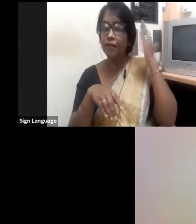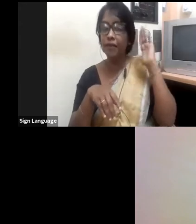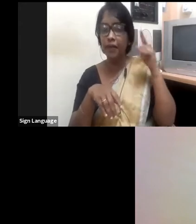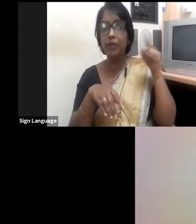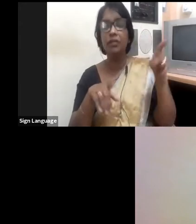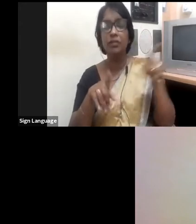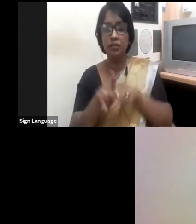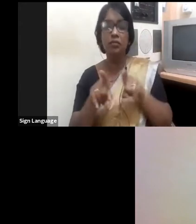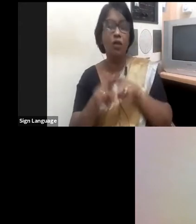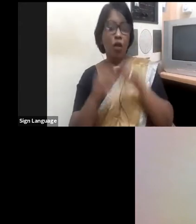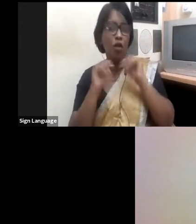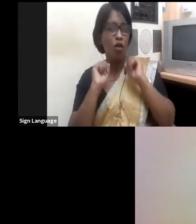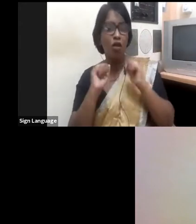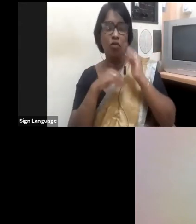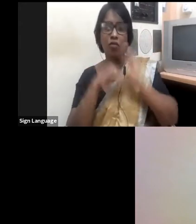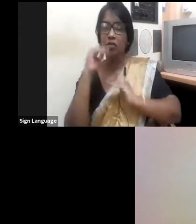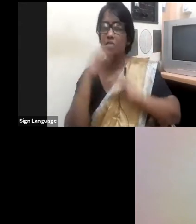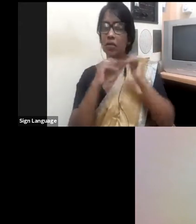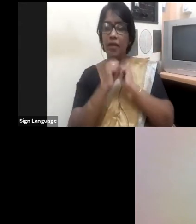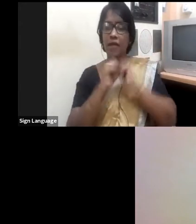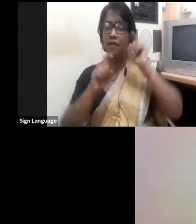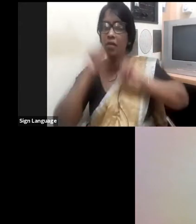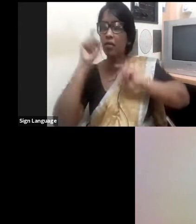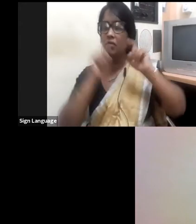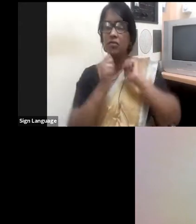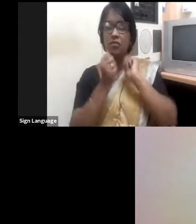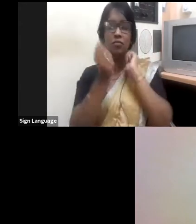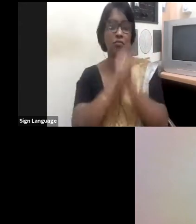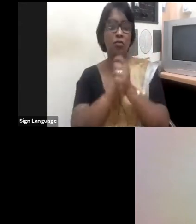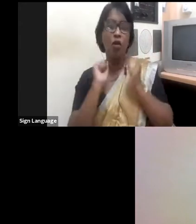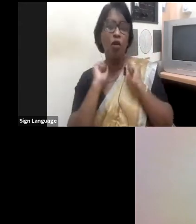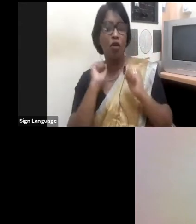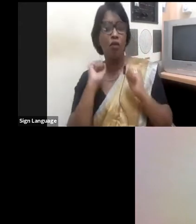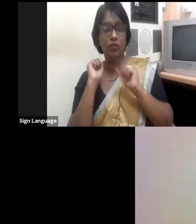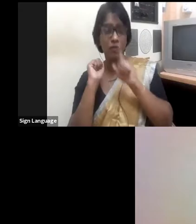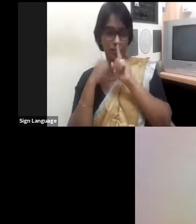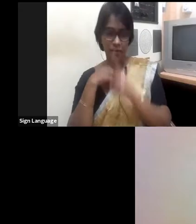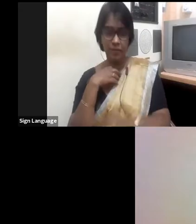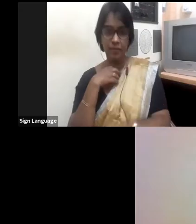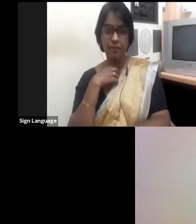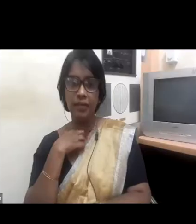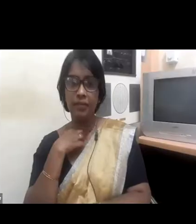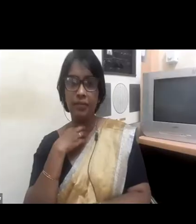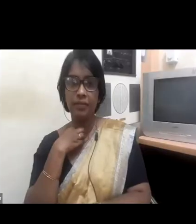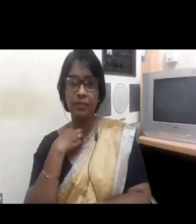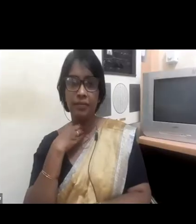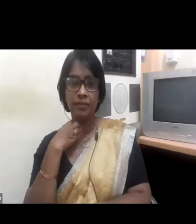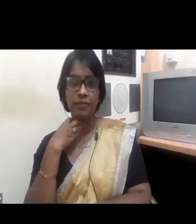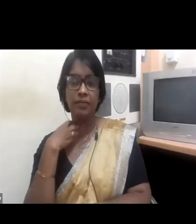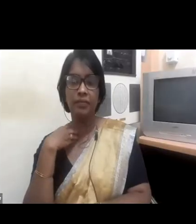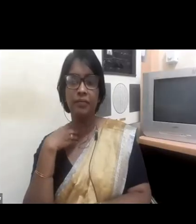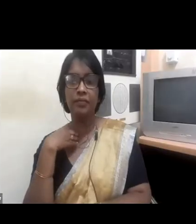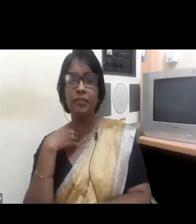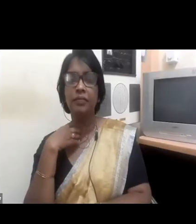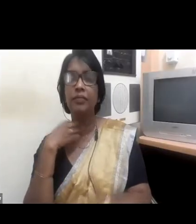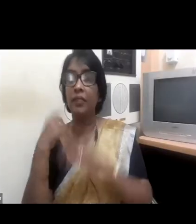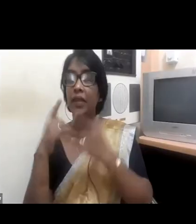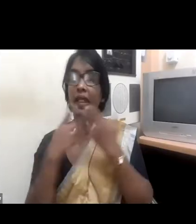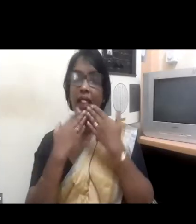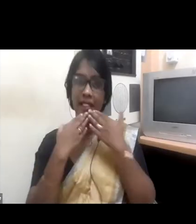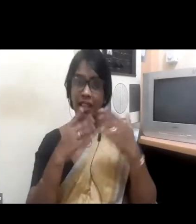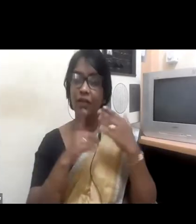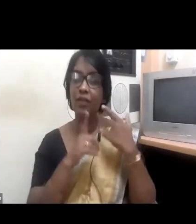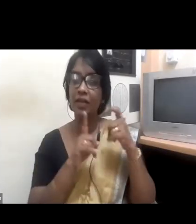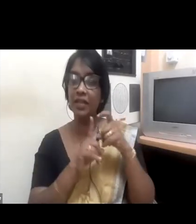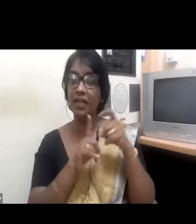you get to the board position. Pavitra, over to you. Thank you, Denali. Good afternoon, everyone. It's a pleasure